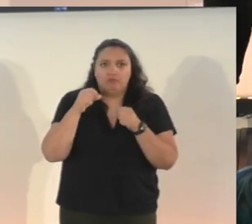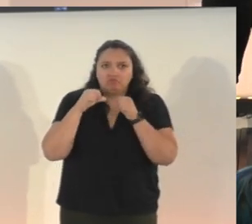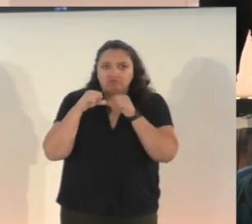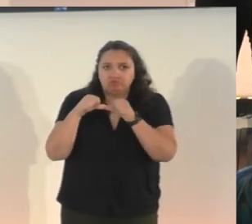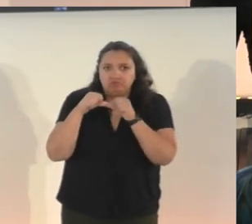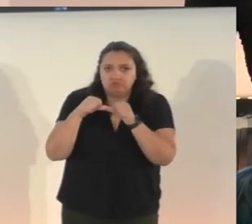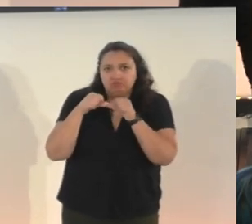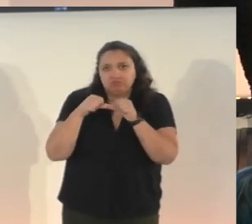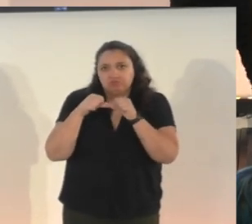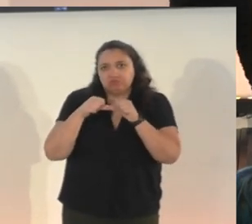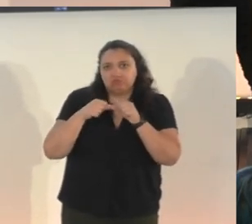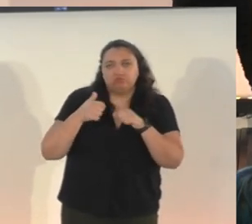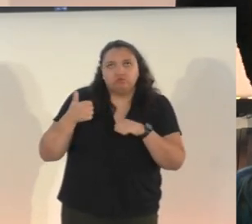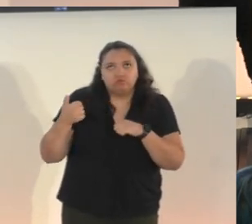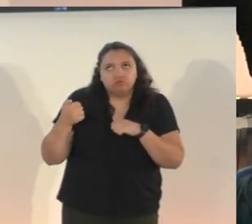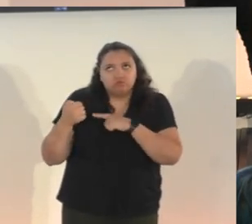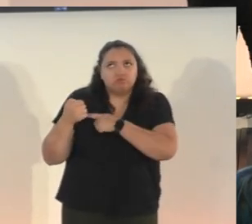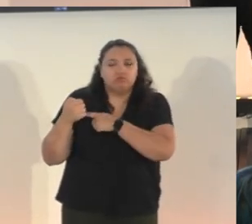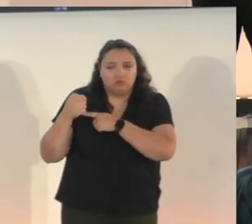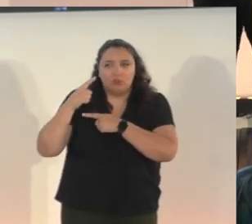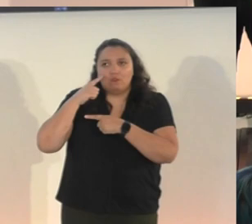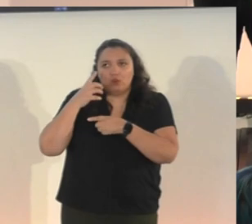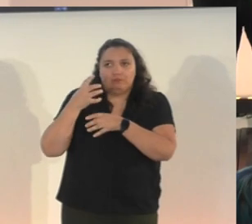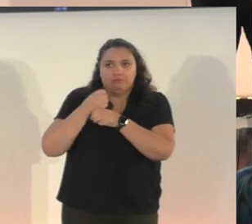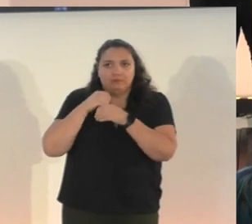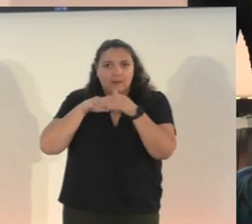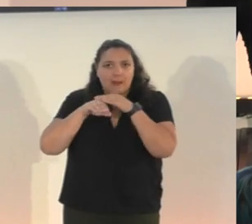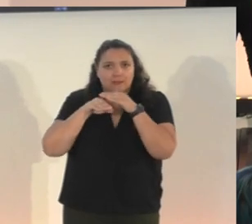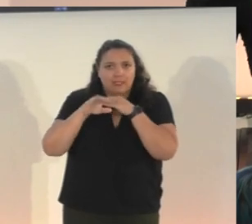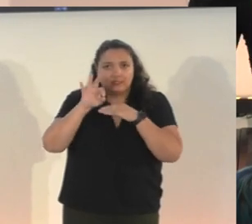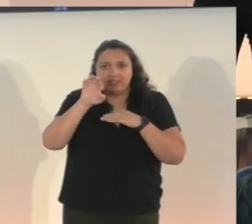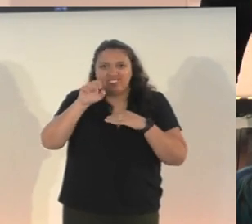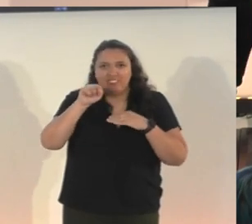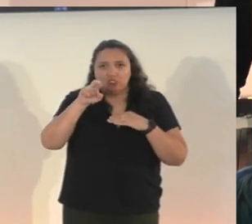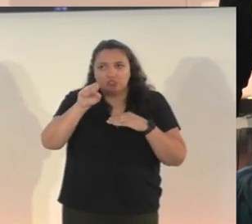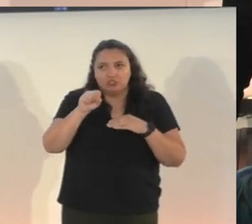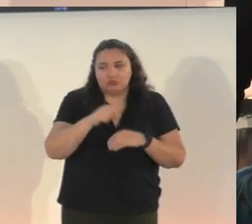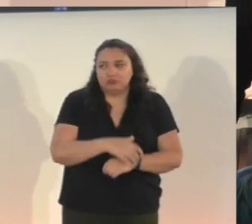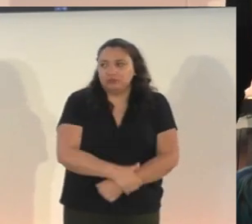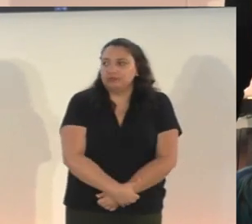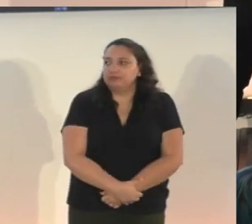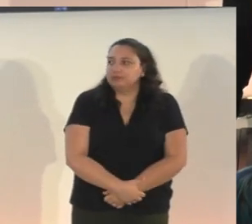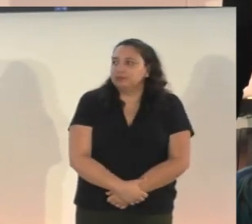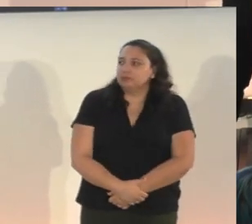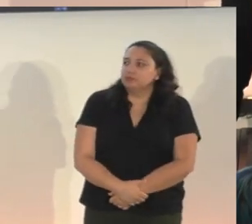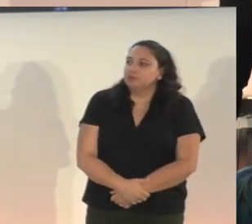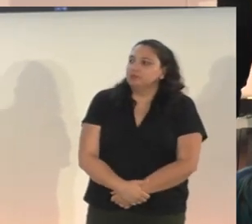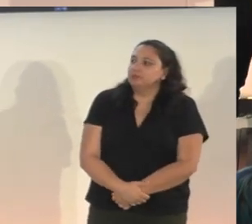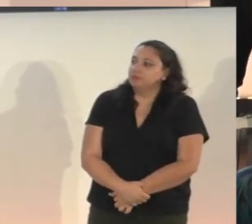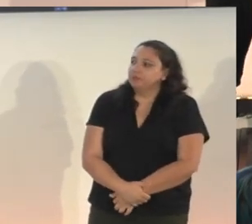input for, uh, accessing many of the features that you'll see in the moment.